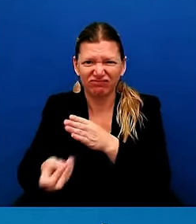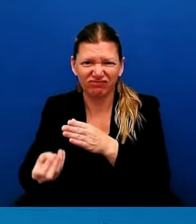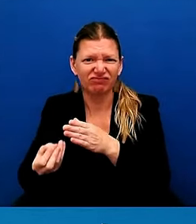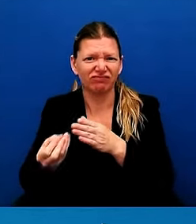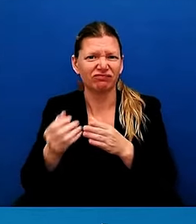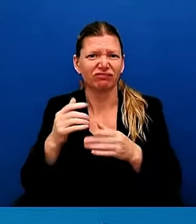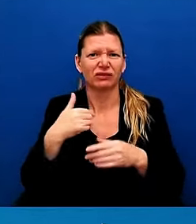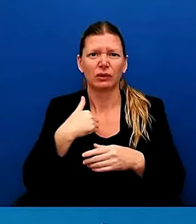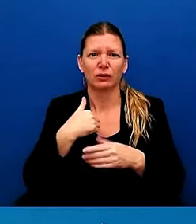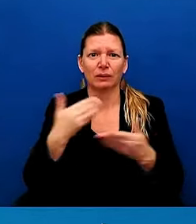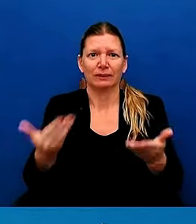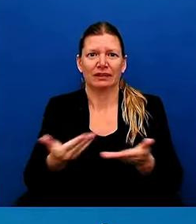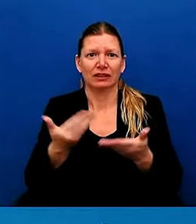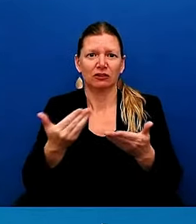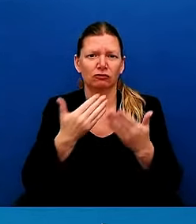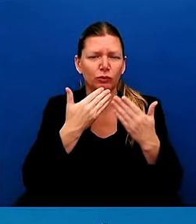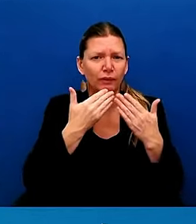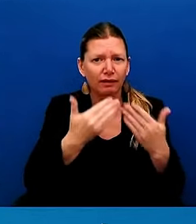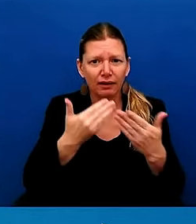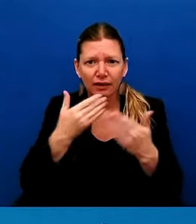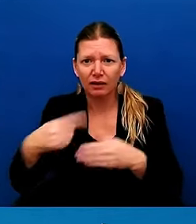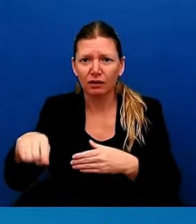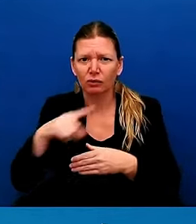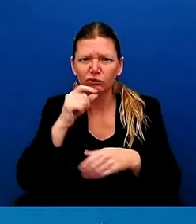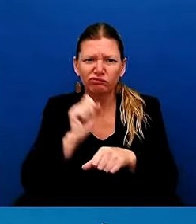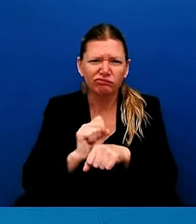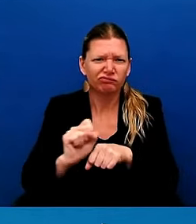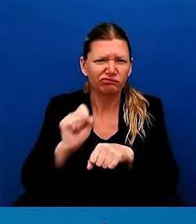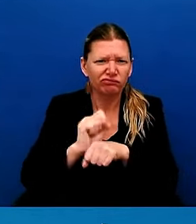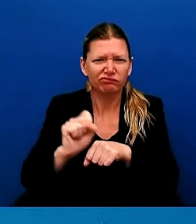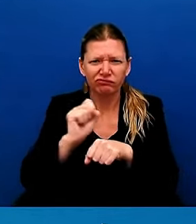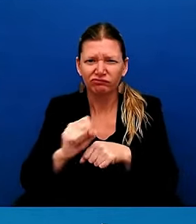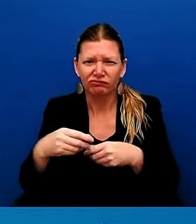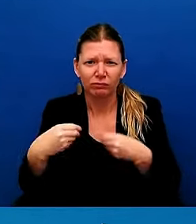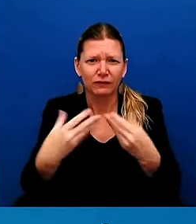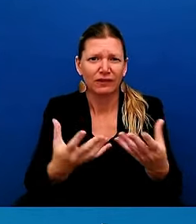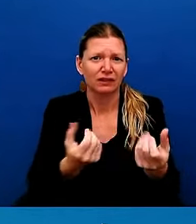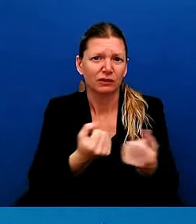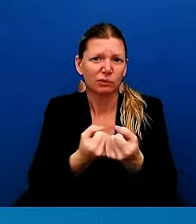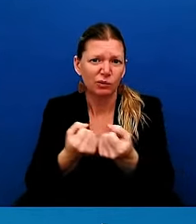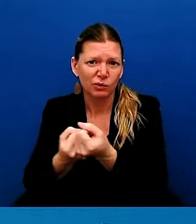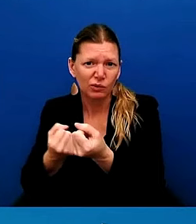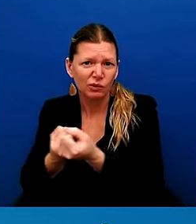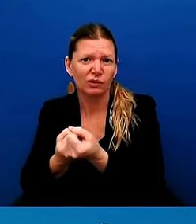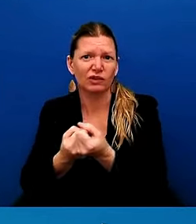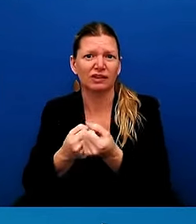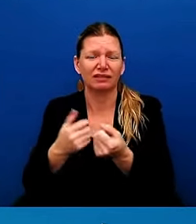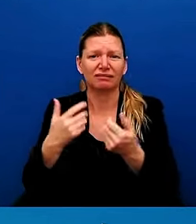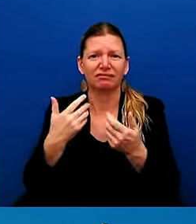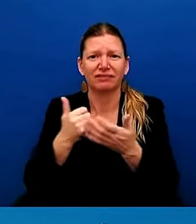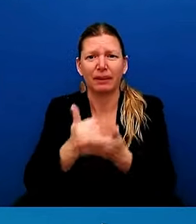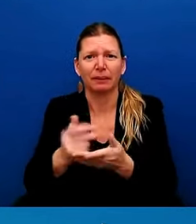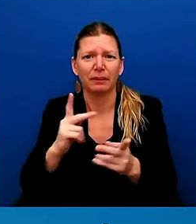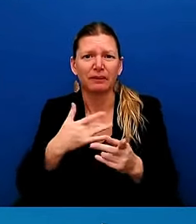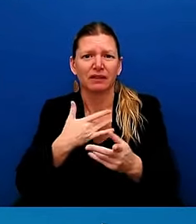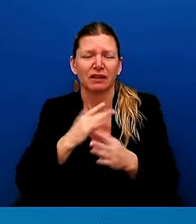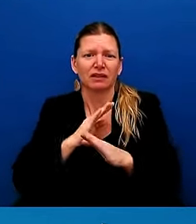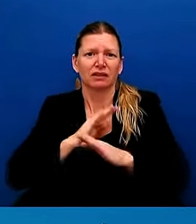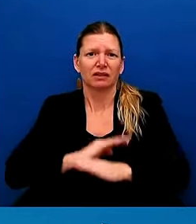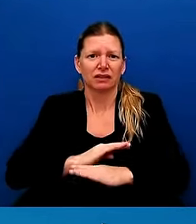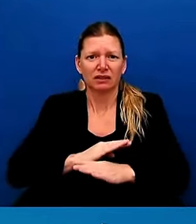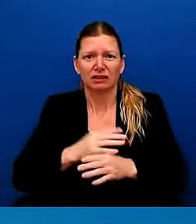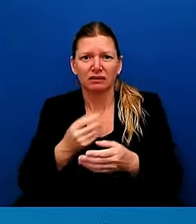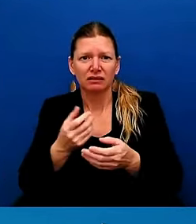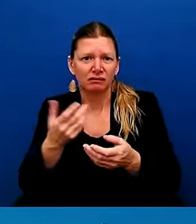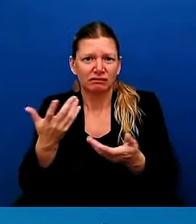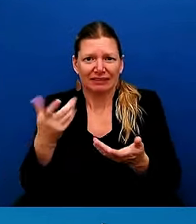so desperately need and so rightly deserve. And that includes the fact that still in